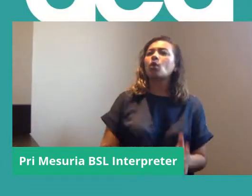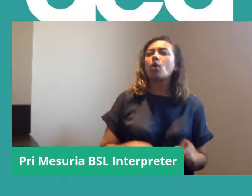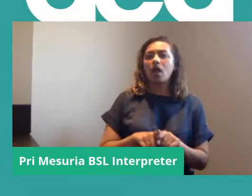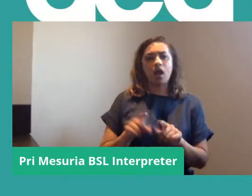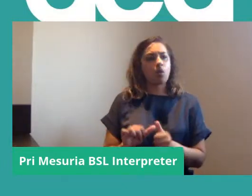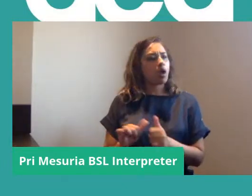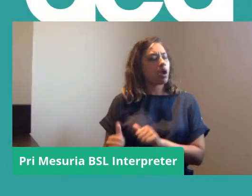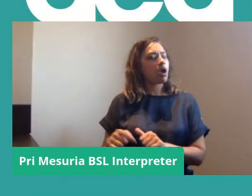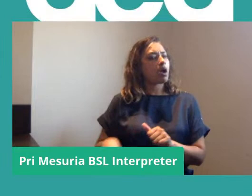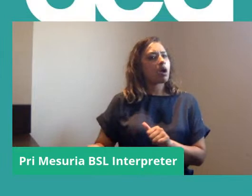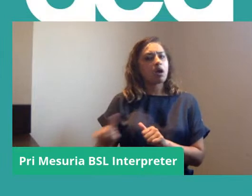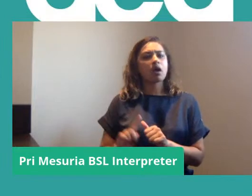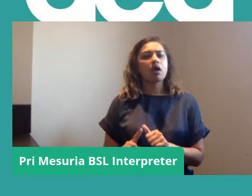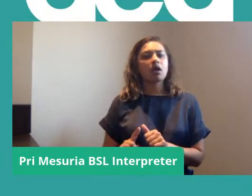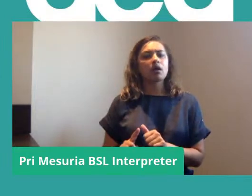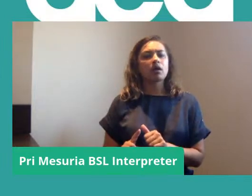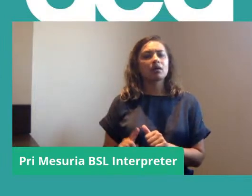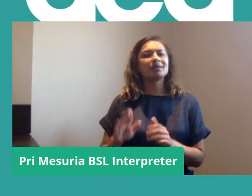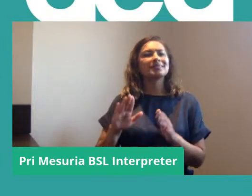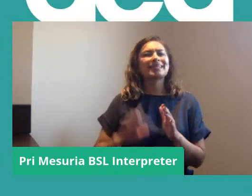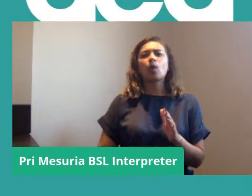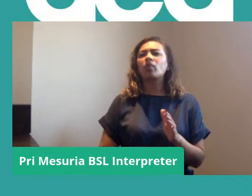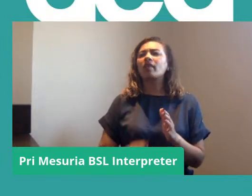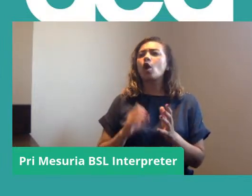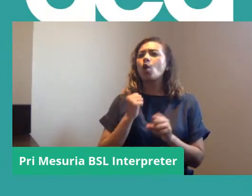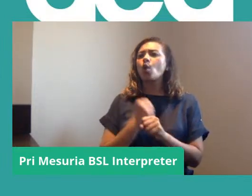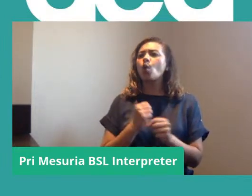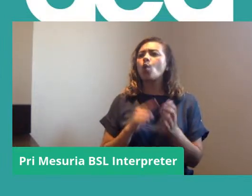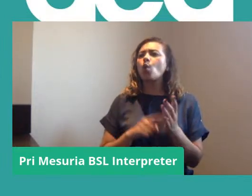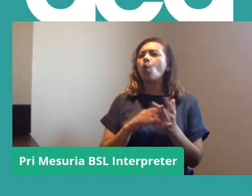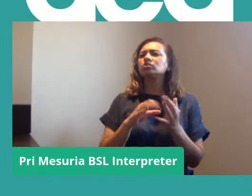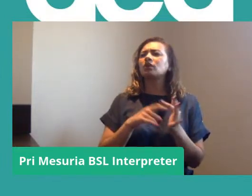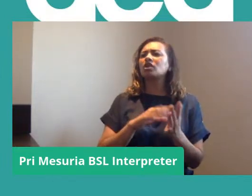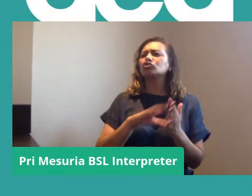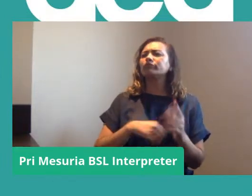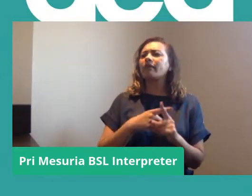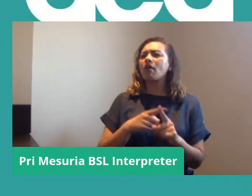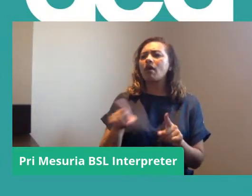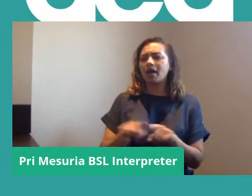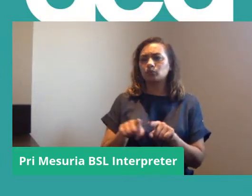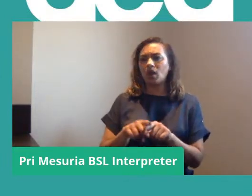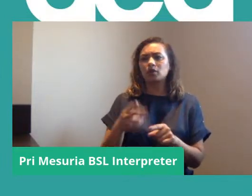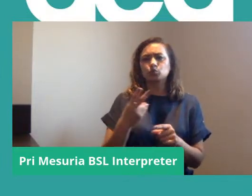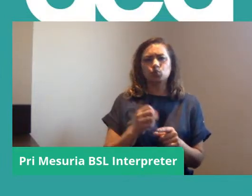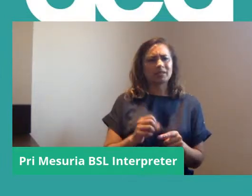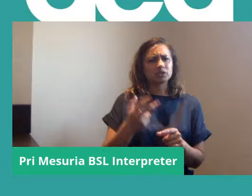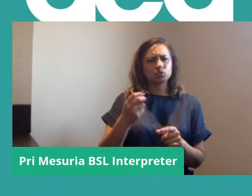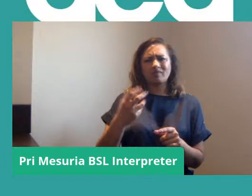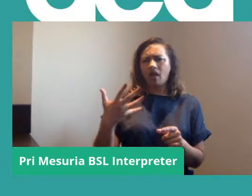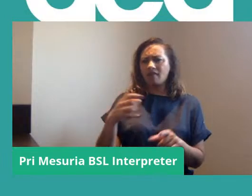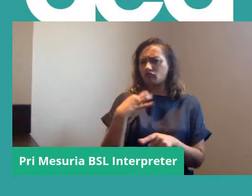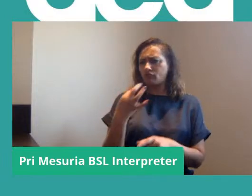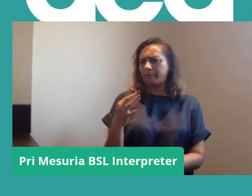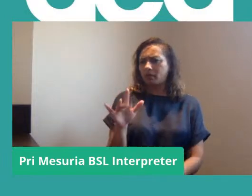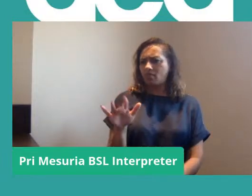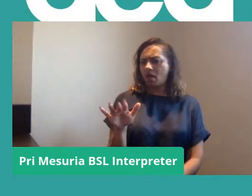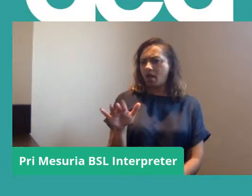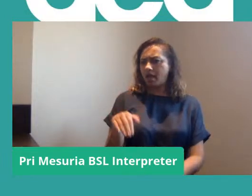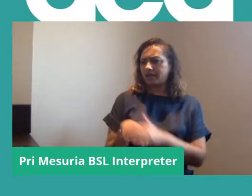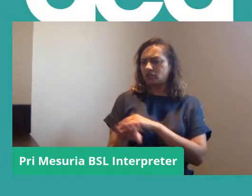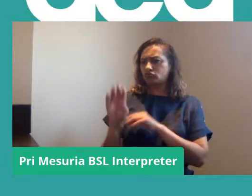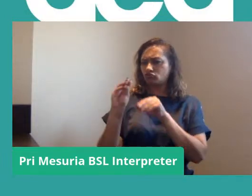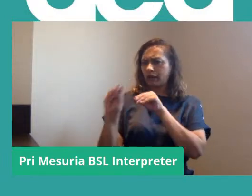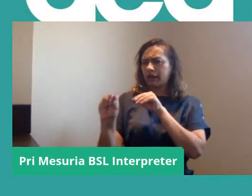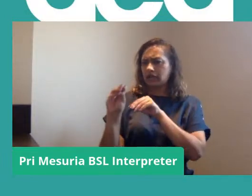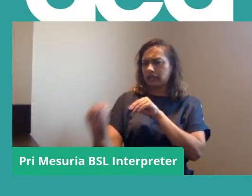neighbouring district, sorry, South Gloucestershire, and we had maybe about 20 to 25 reps in that training